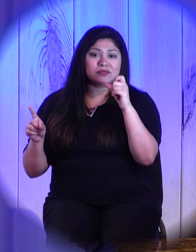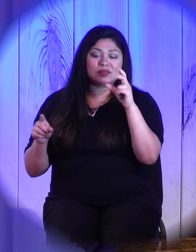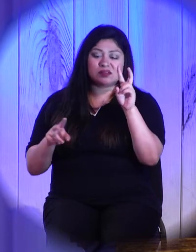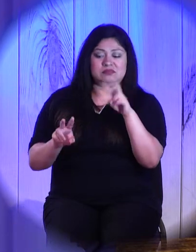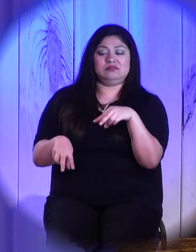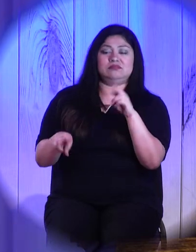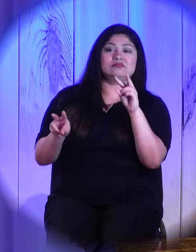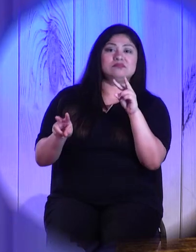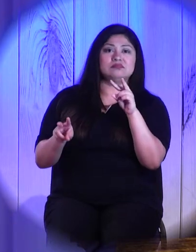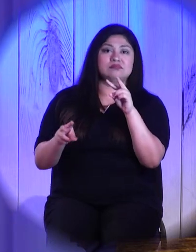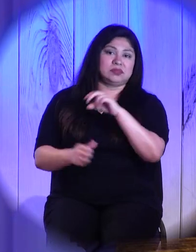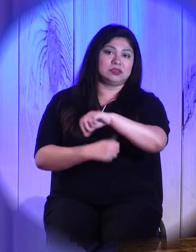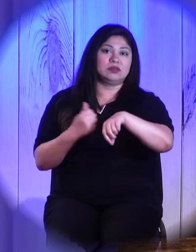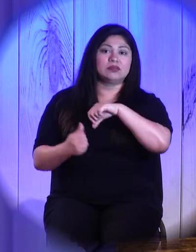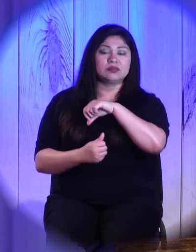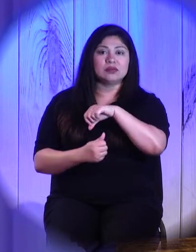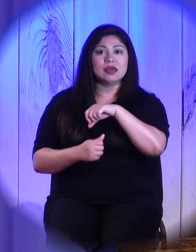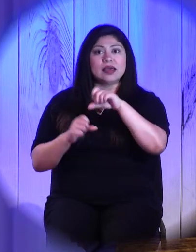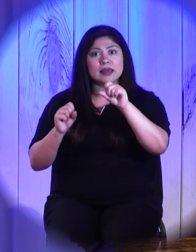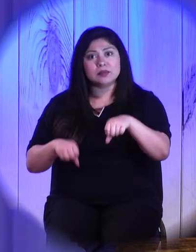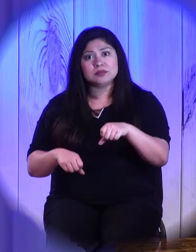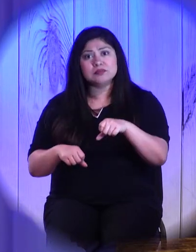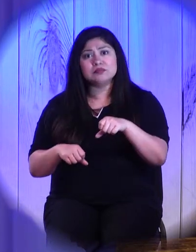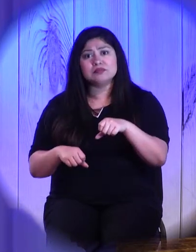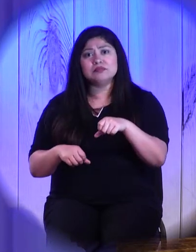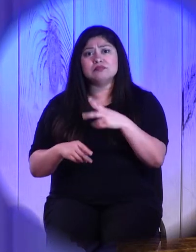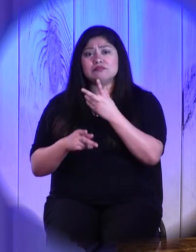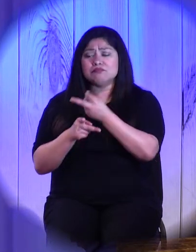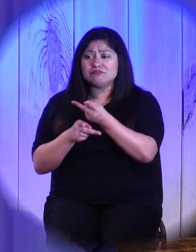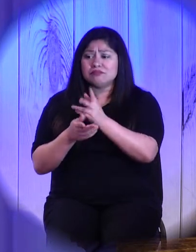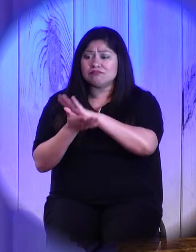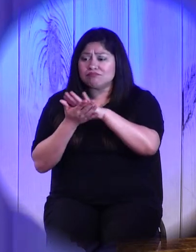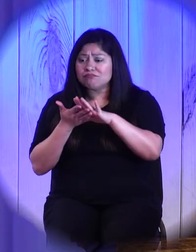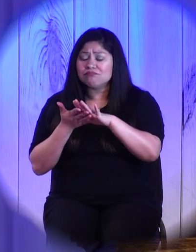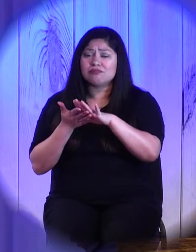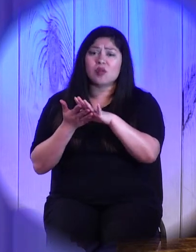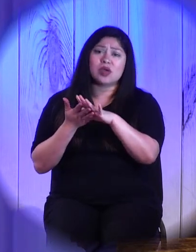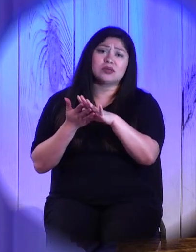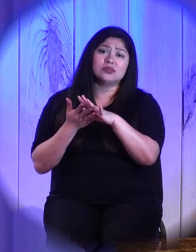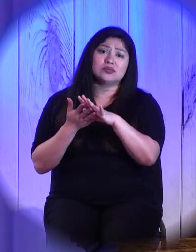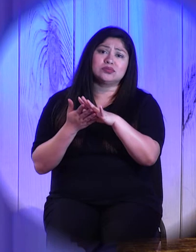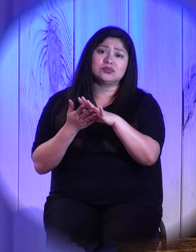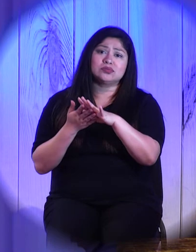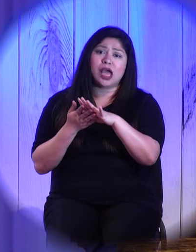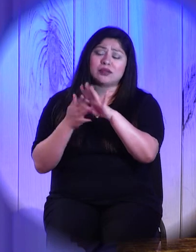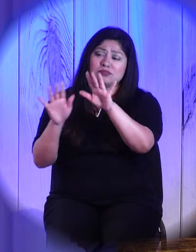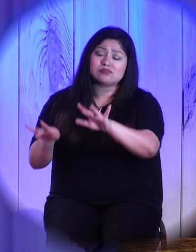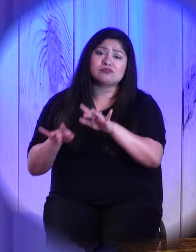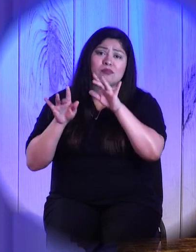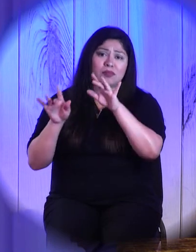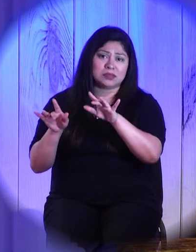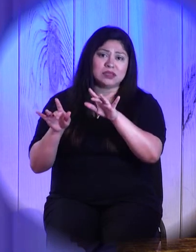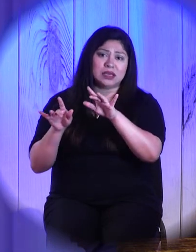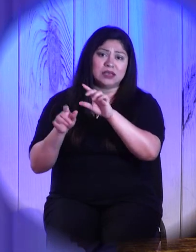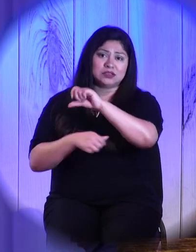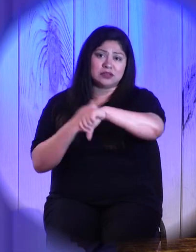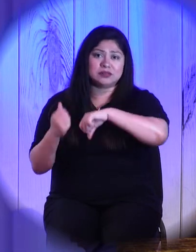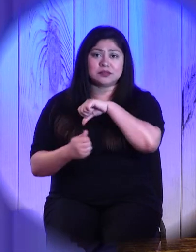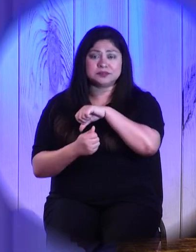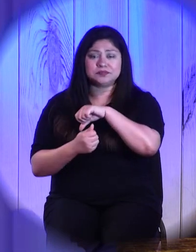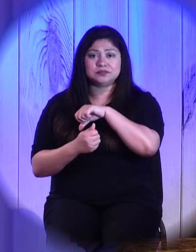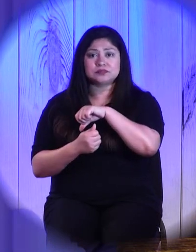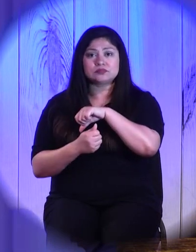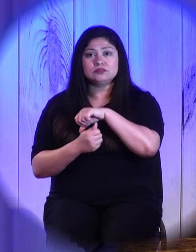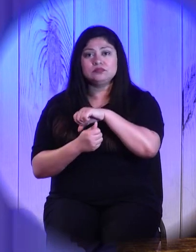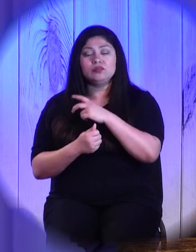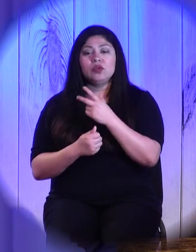we can actually be gracious and kind in our words. And friends, as we get back together in the world, and we navigate what it looks like to do business